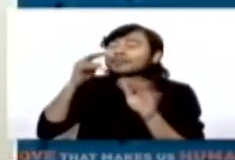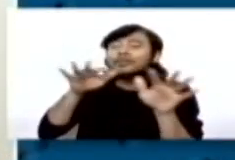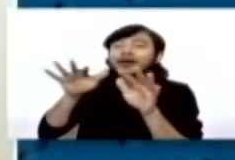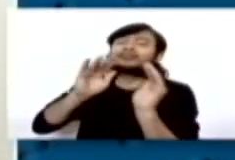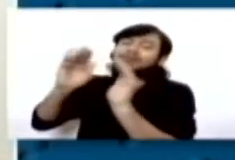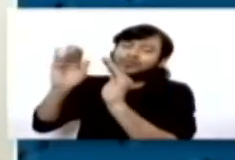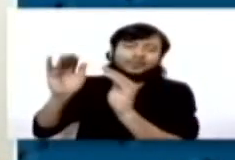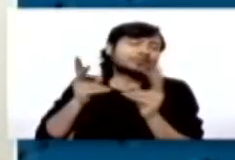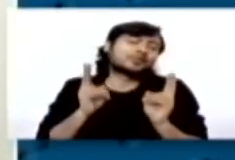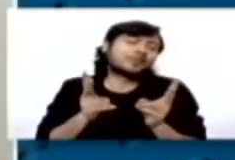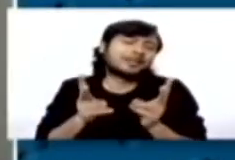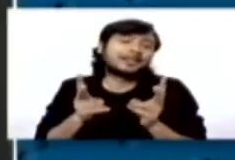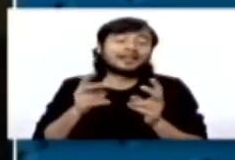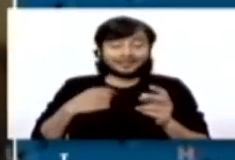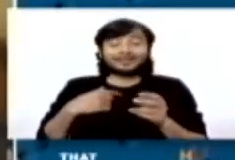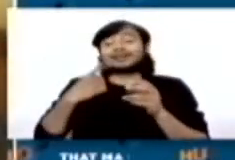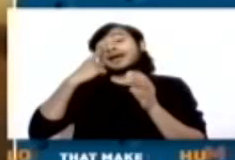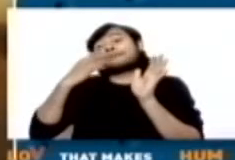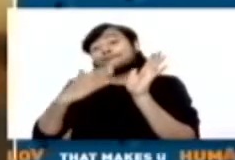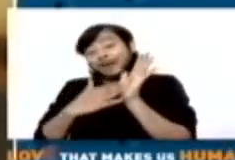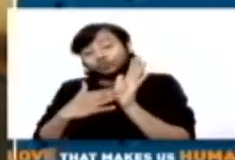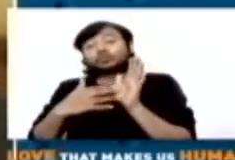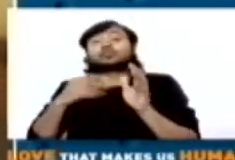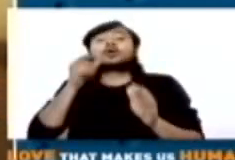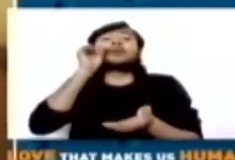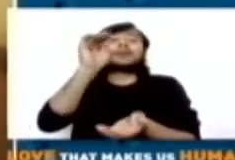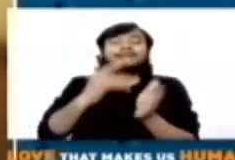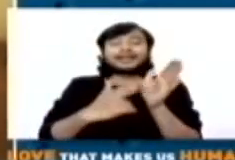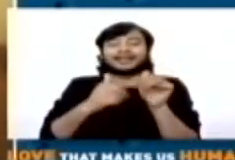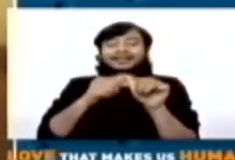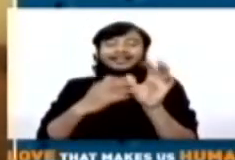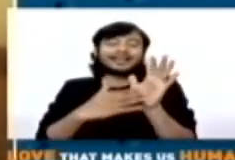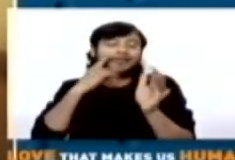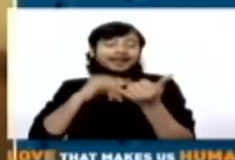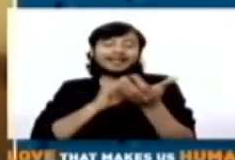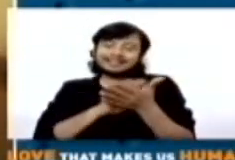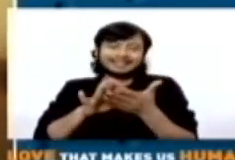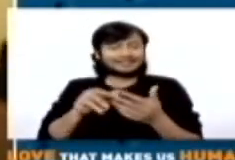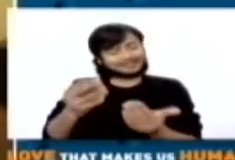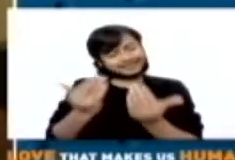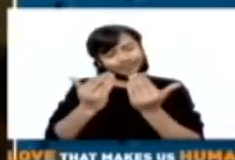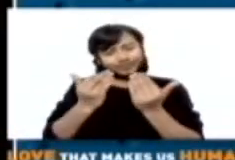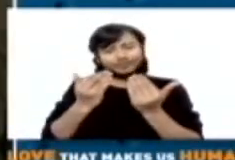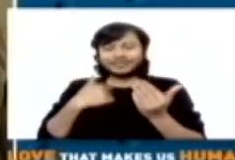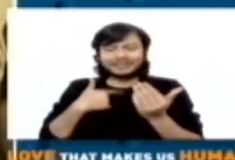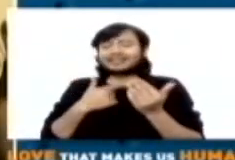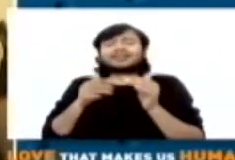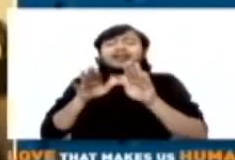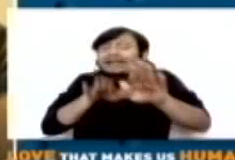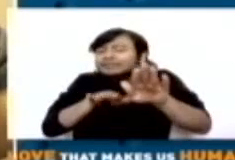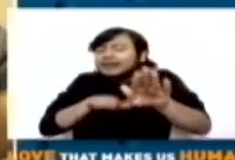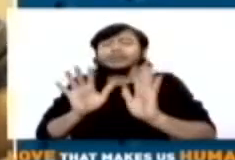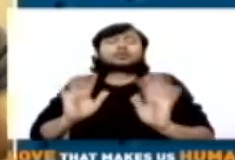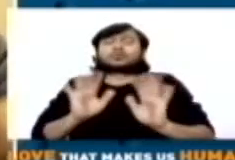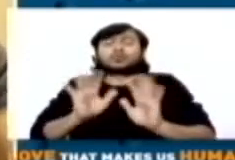of them are a great support. Namesh, though we, he's still a child. We don't want him to feel